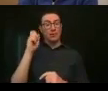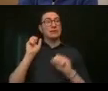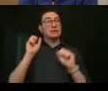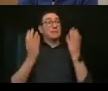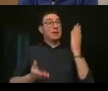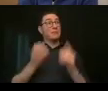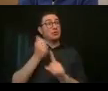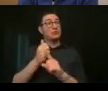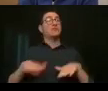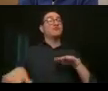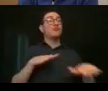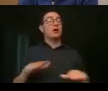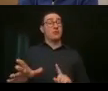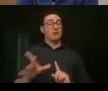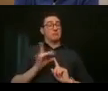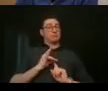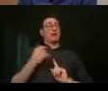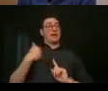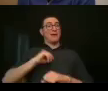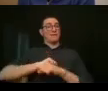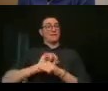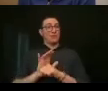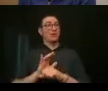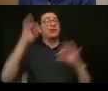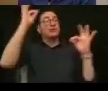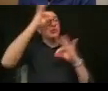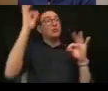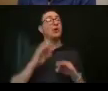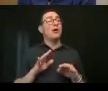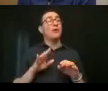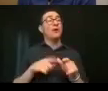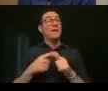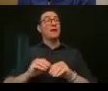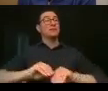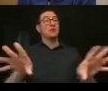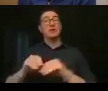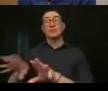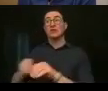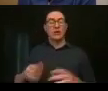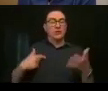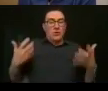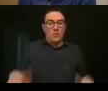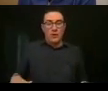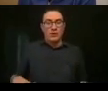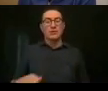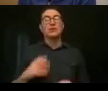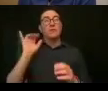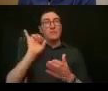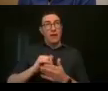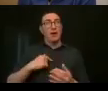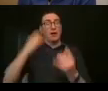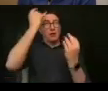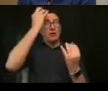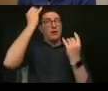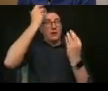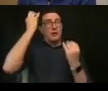and you don't even know and you don't want to spread that. So all of these thoughts were going in my head at the